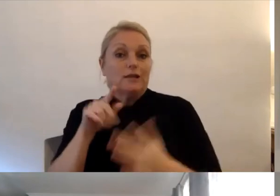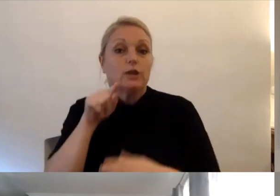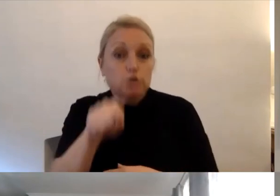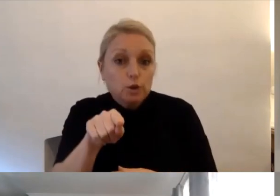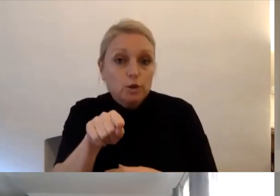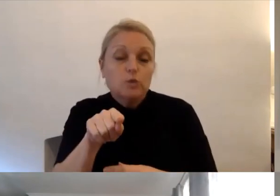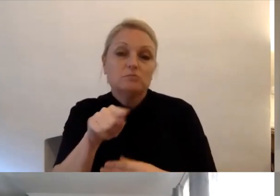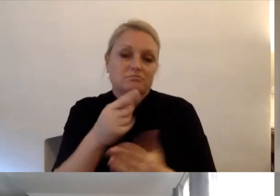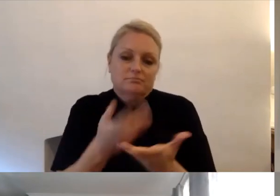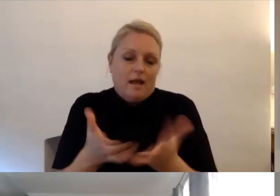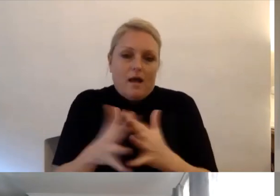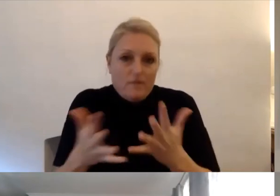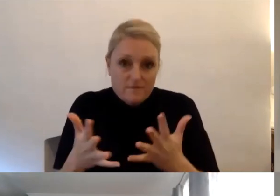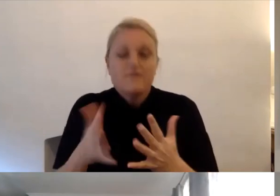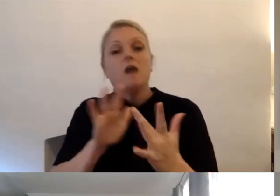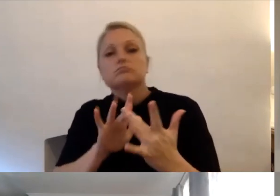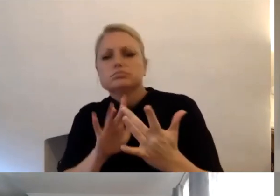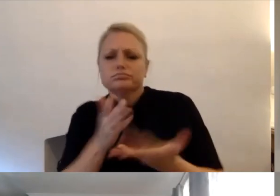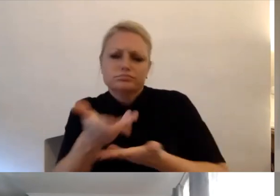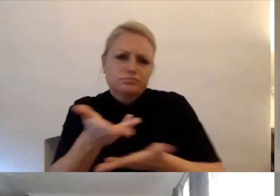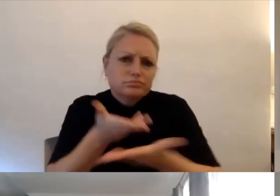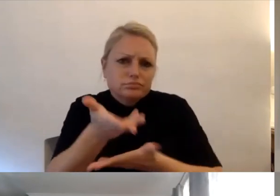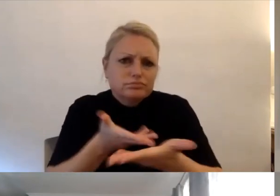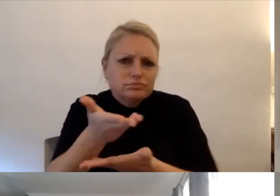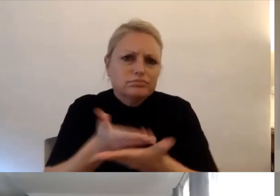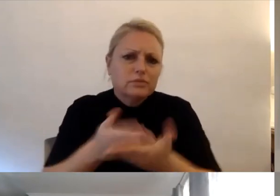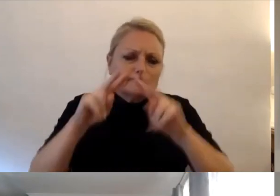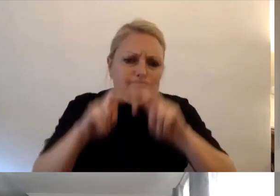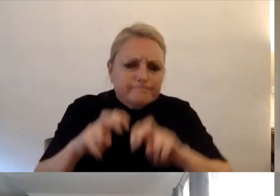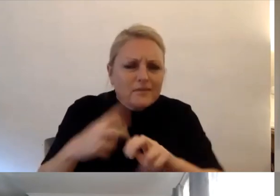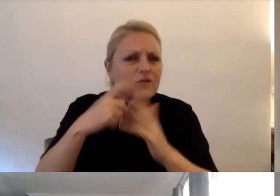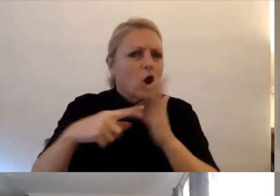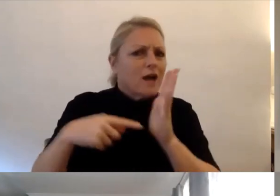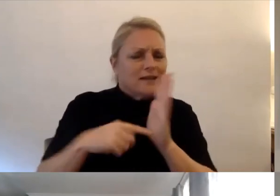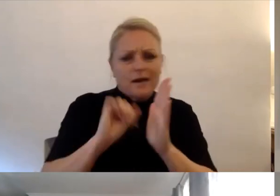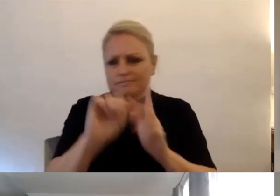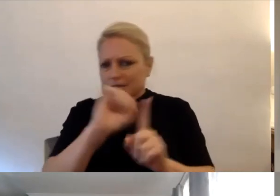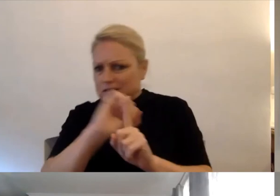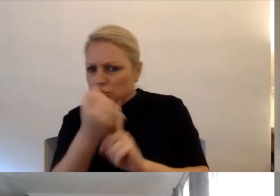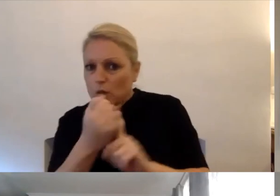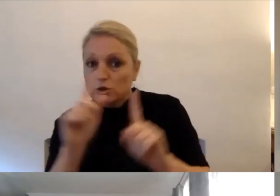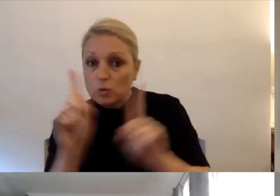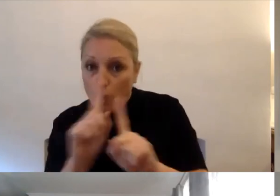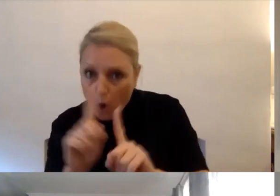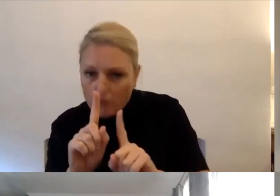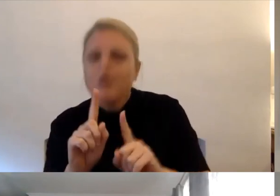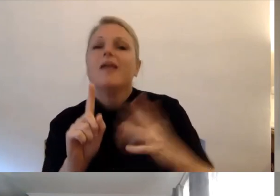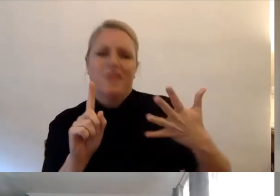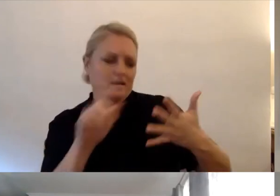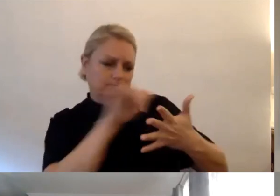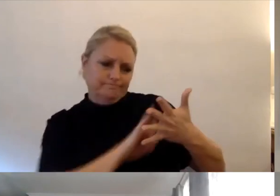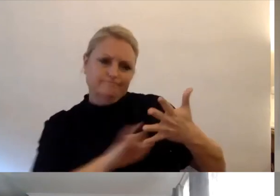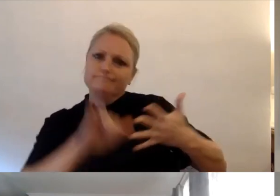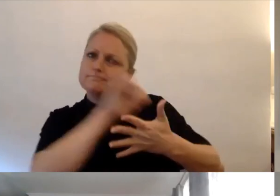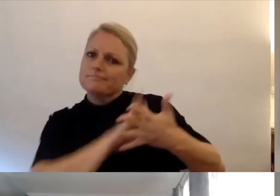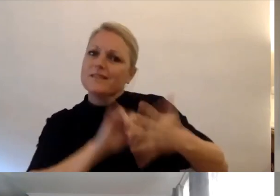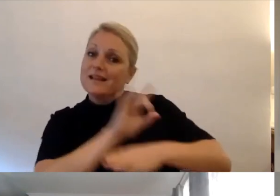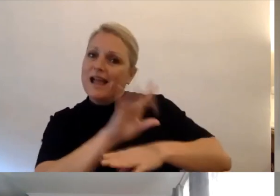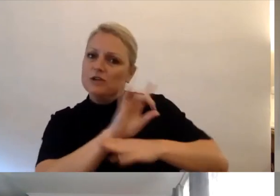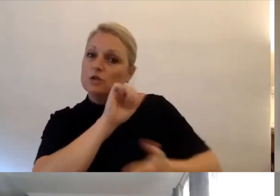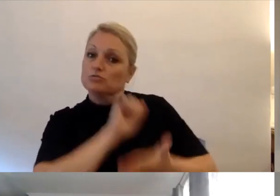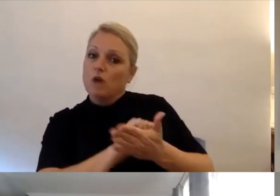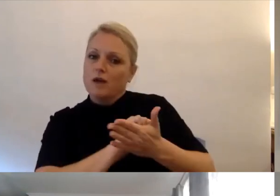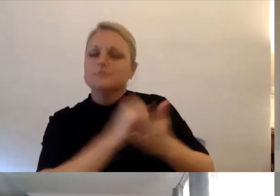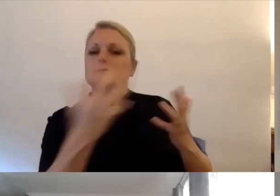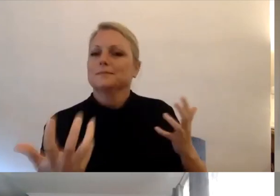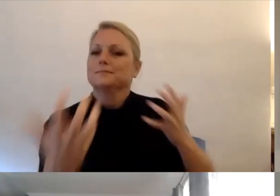And then we will allocate you to a counsellor. And that counsellor is able to meet with you on